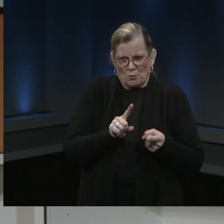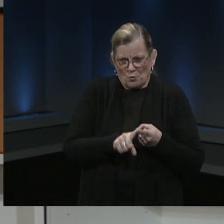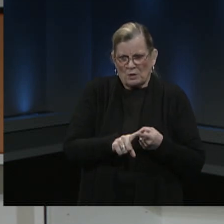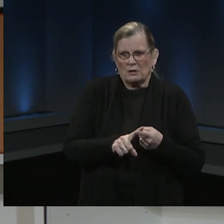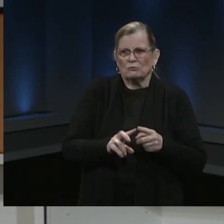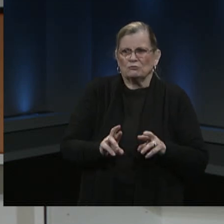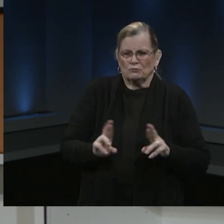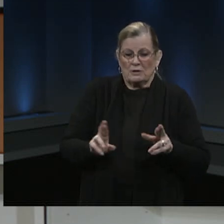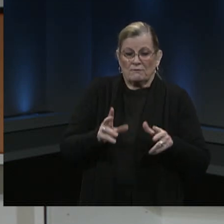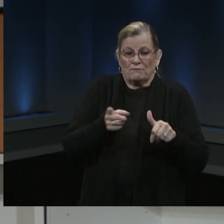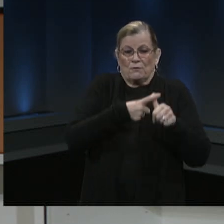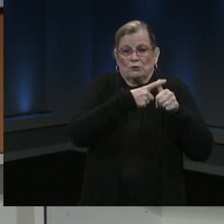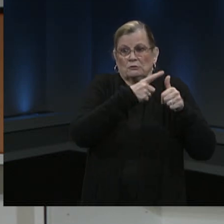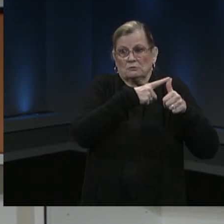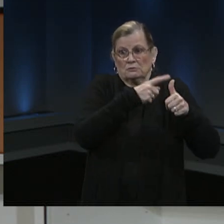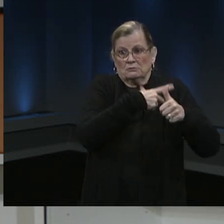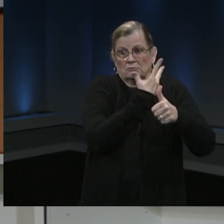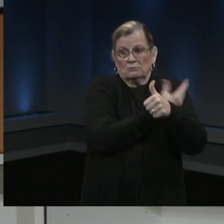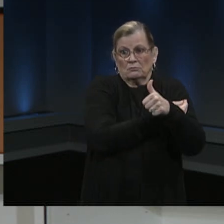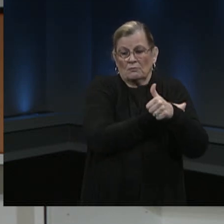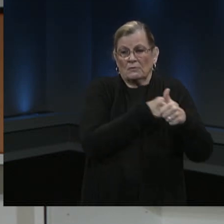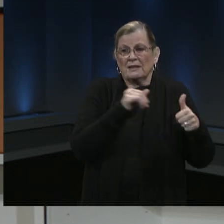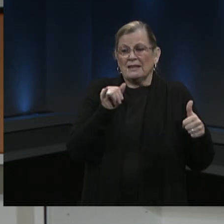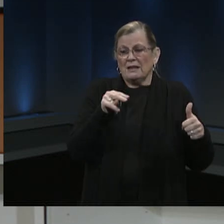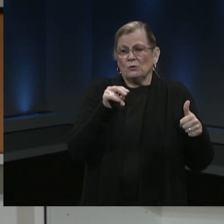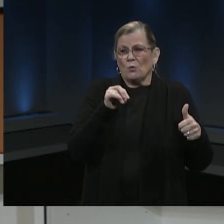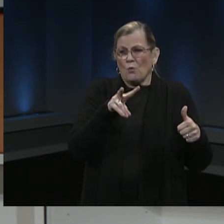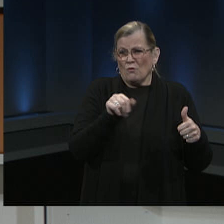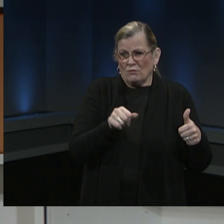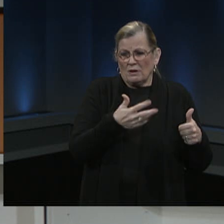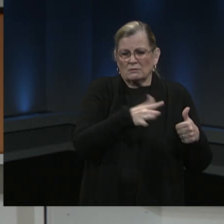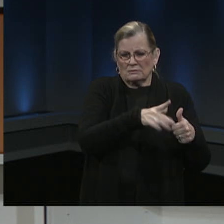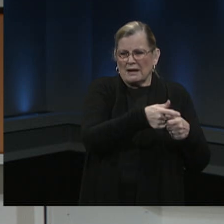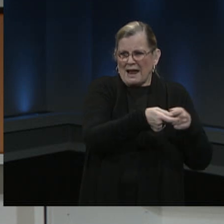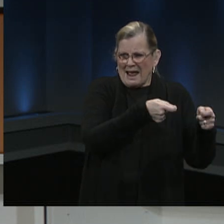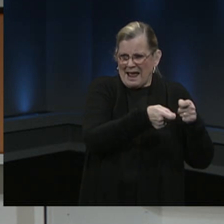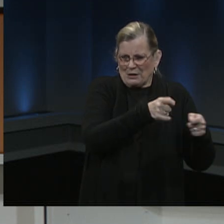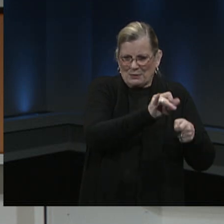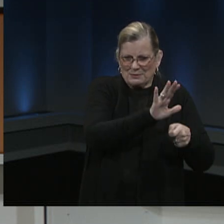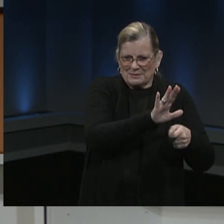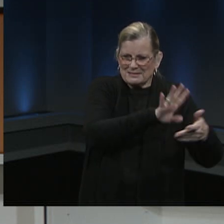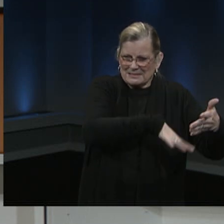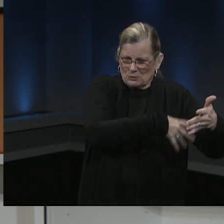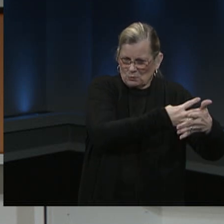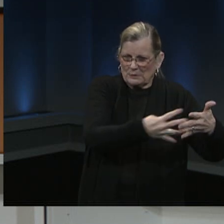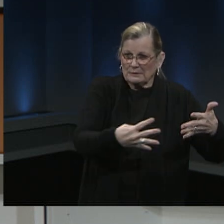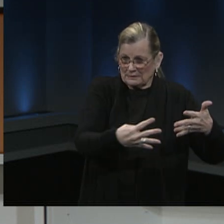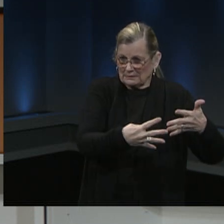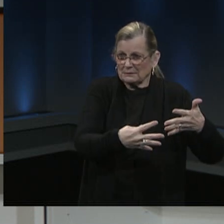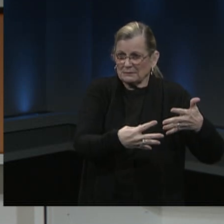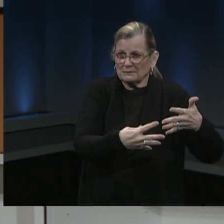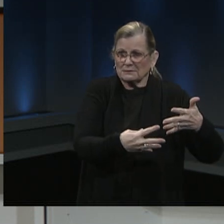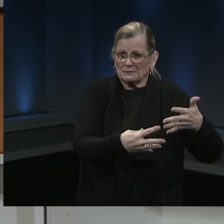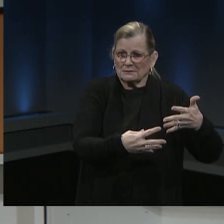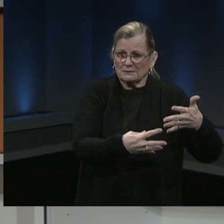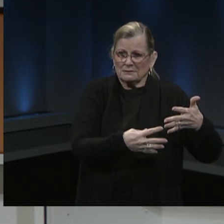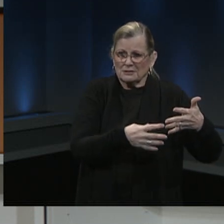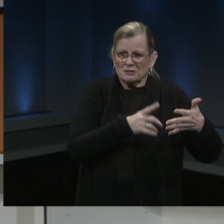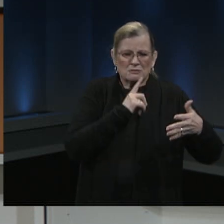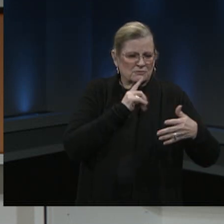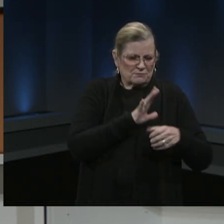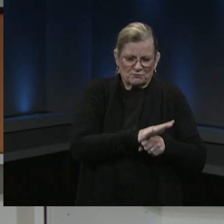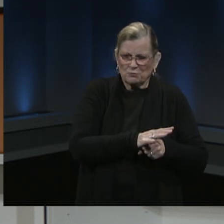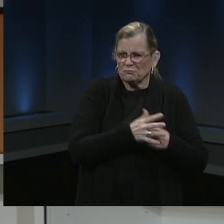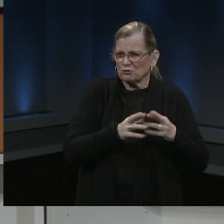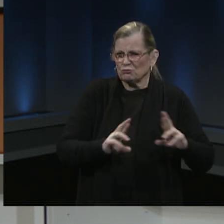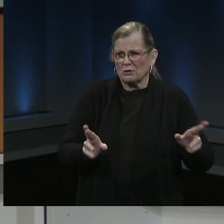not Fairfax County Public Schools, will be handling the scheduling around your second dose. But they've assured us that the pipeline of